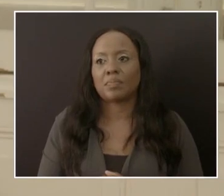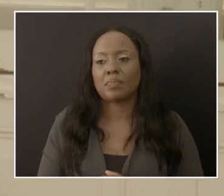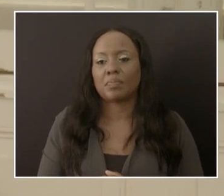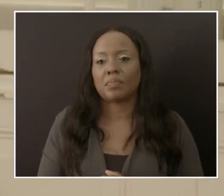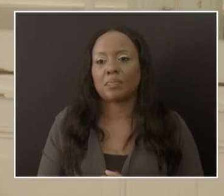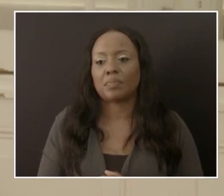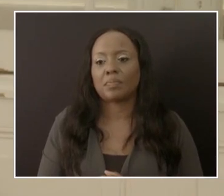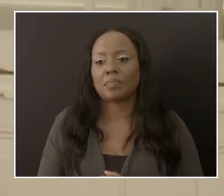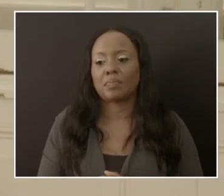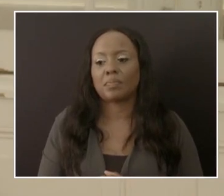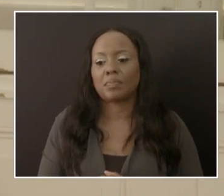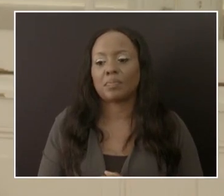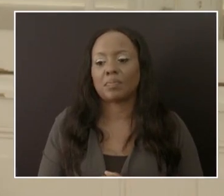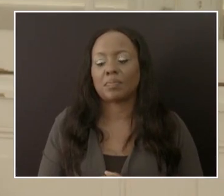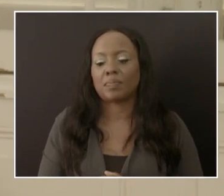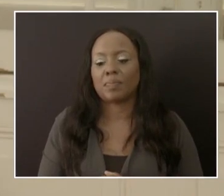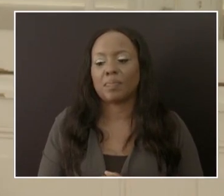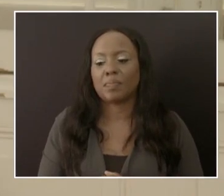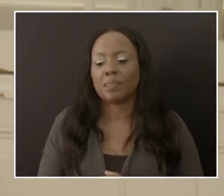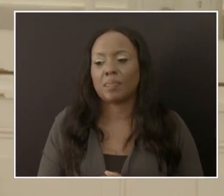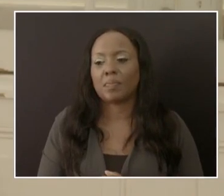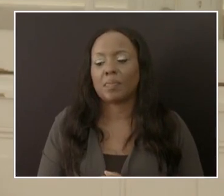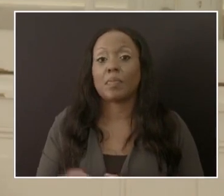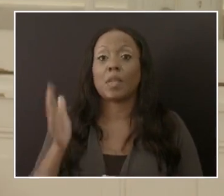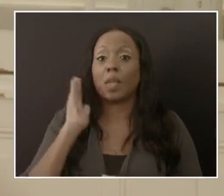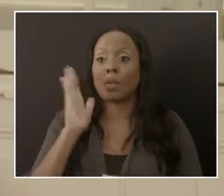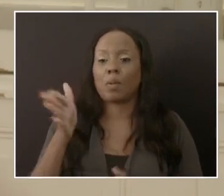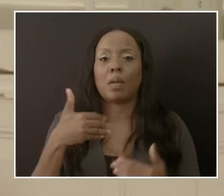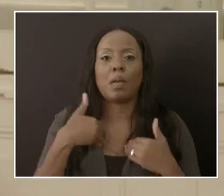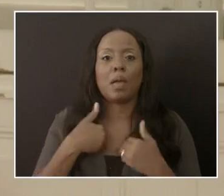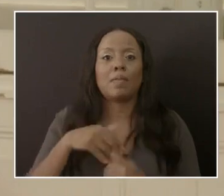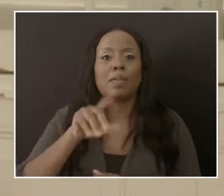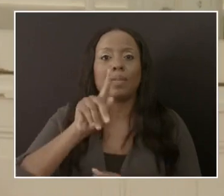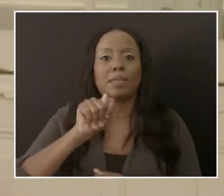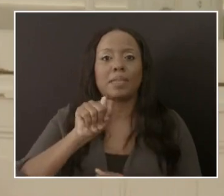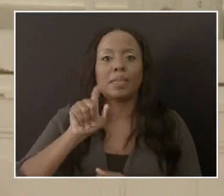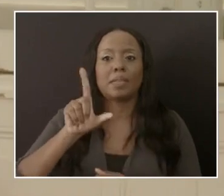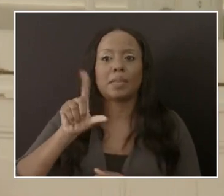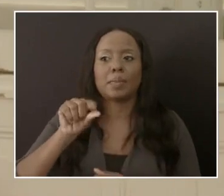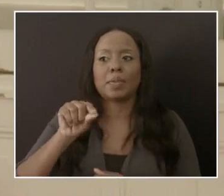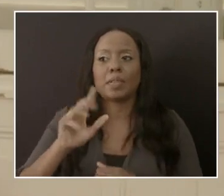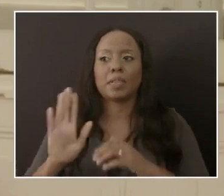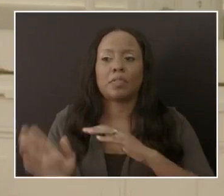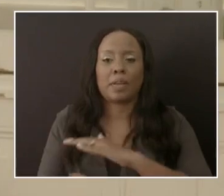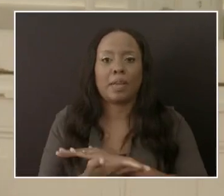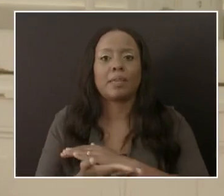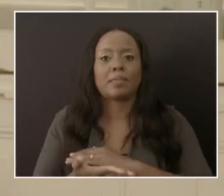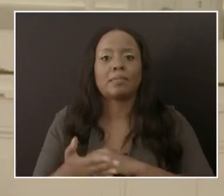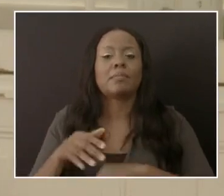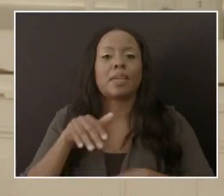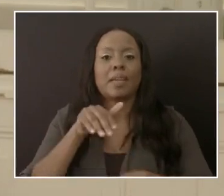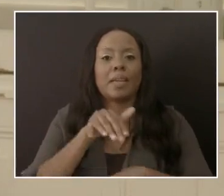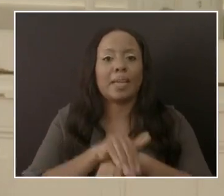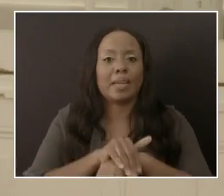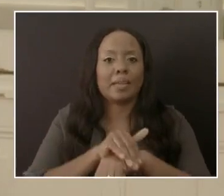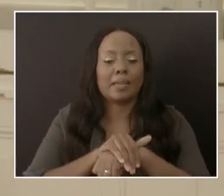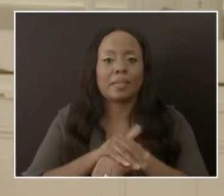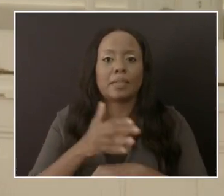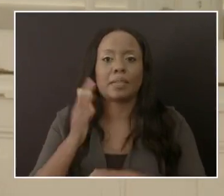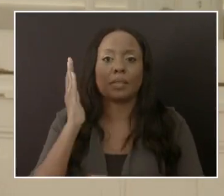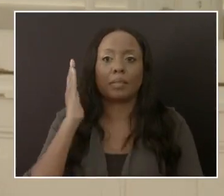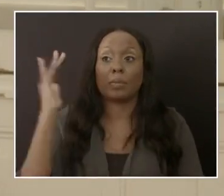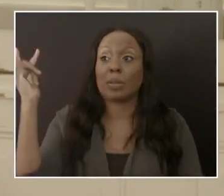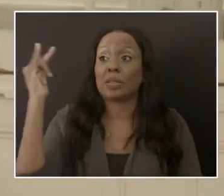test matches, um, T20 matches. England will be here in